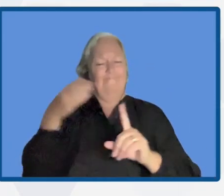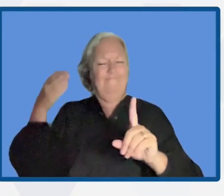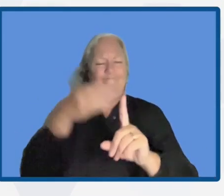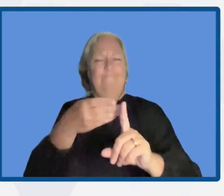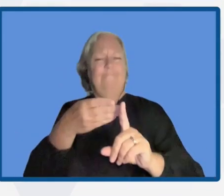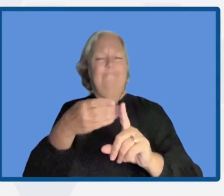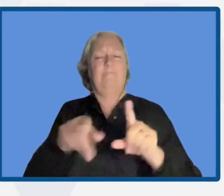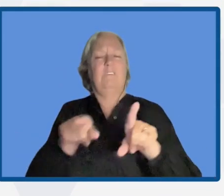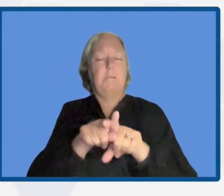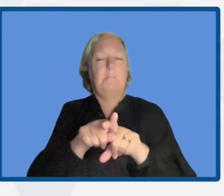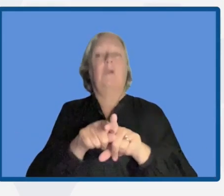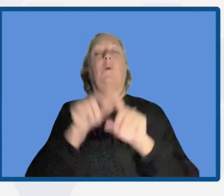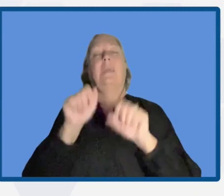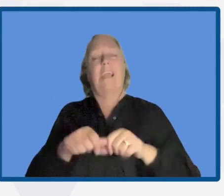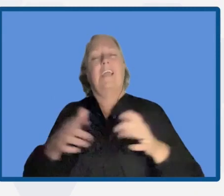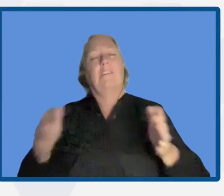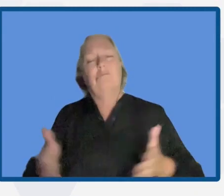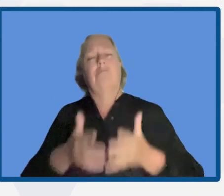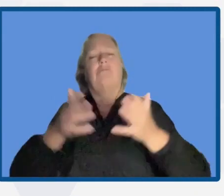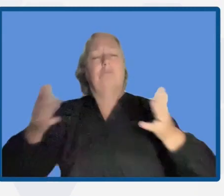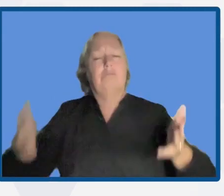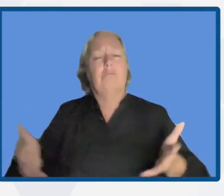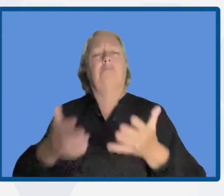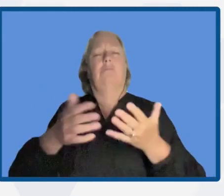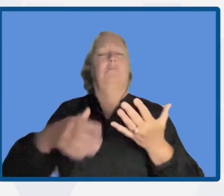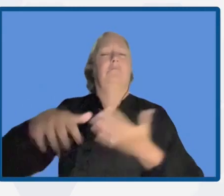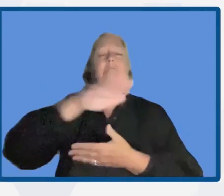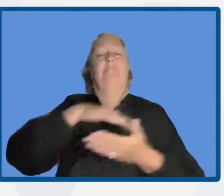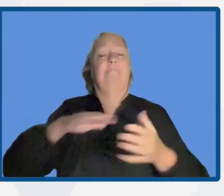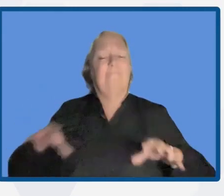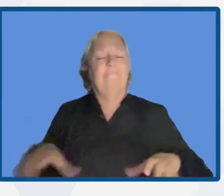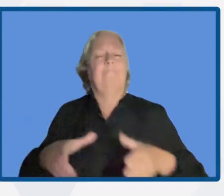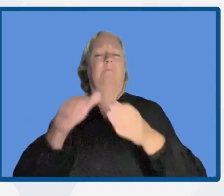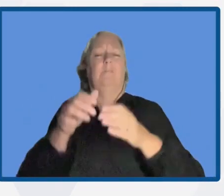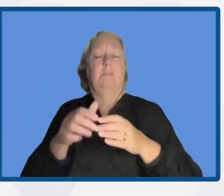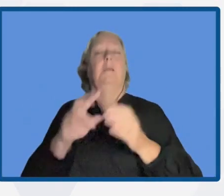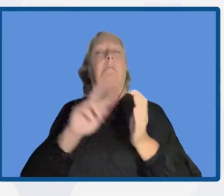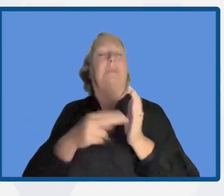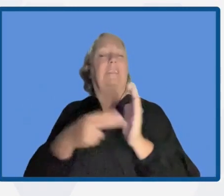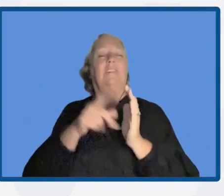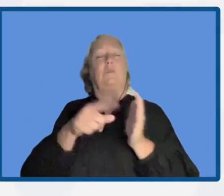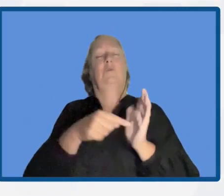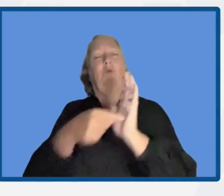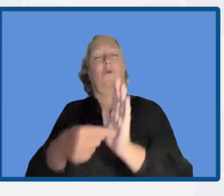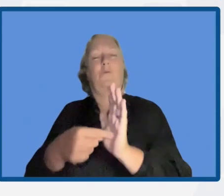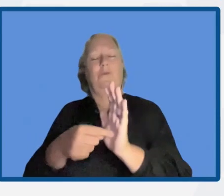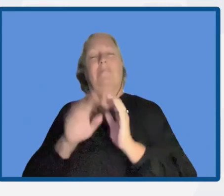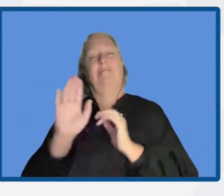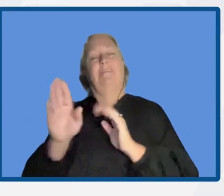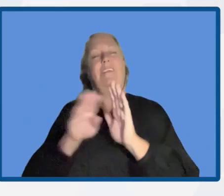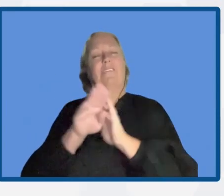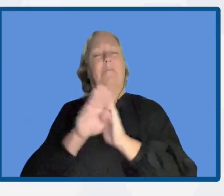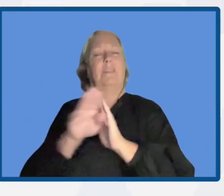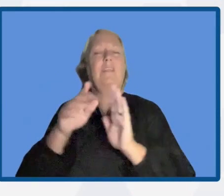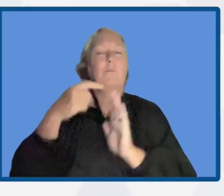active participation, which in turn is going to be reflected in the development of projects